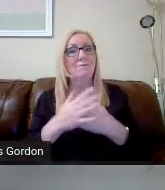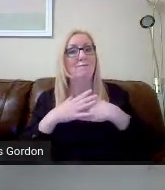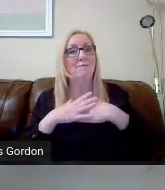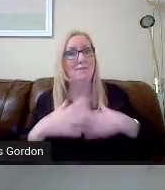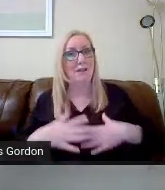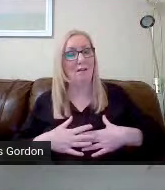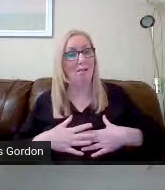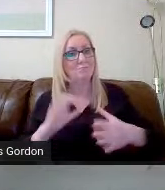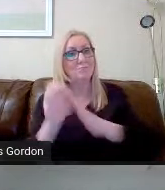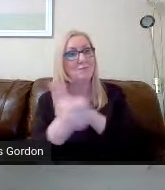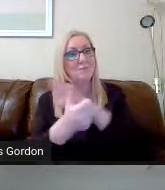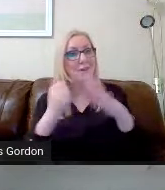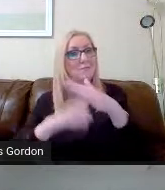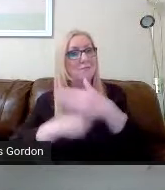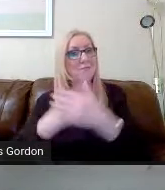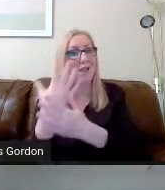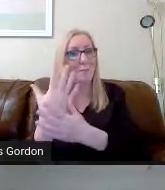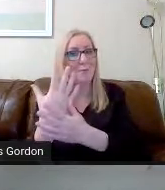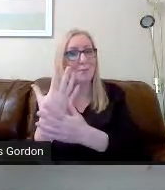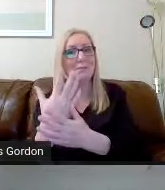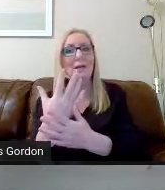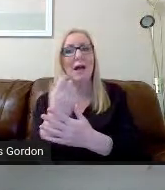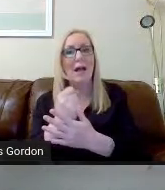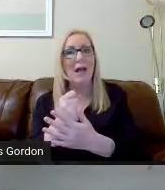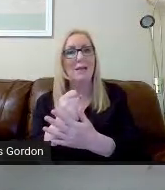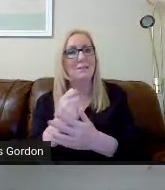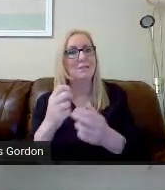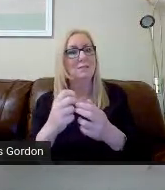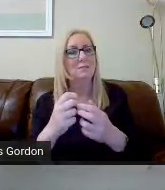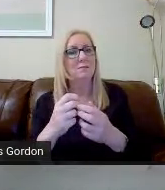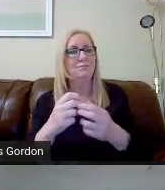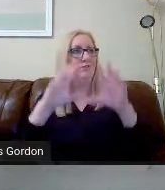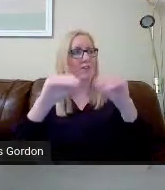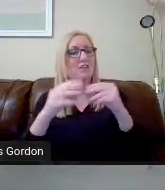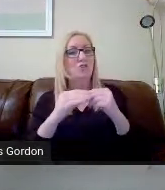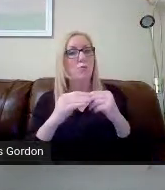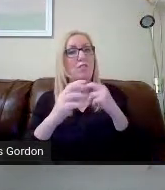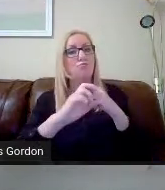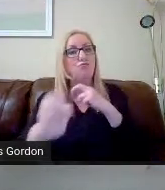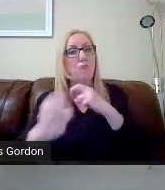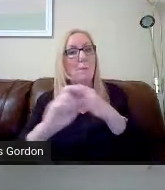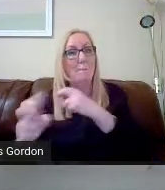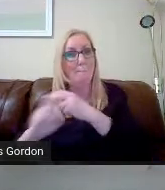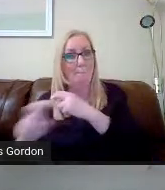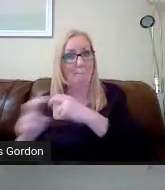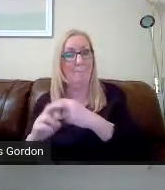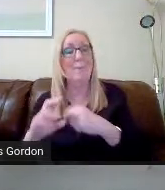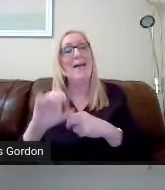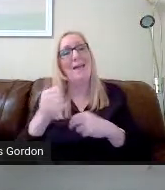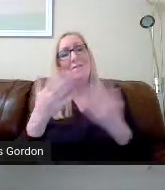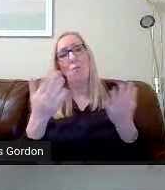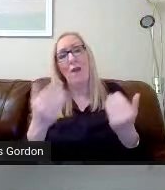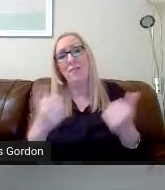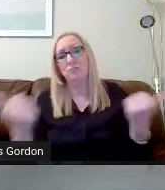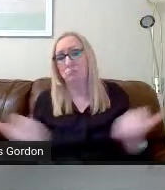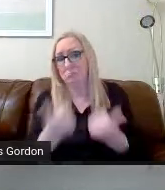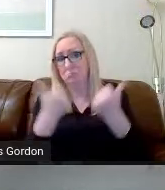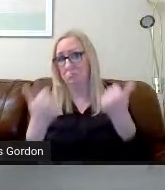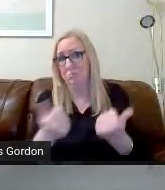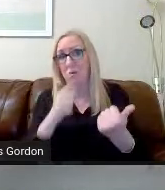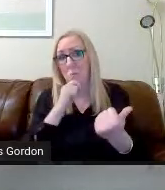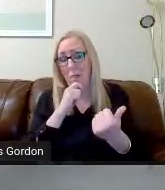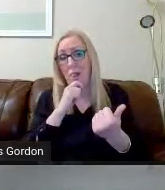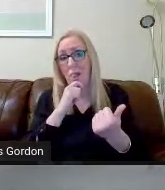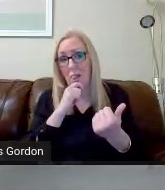obviously it culminates with an expedition, which is something whether permitting goes ahead, and whether